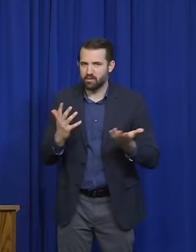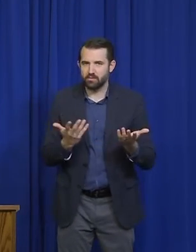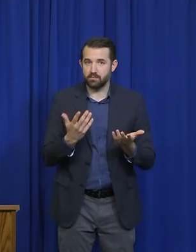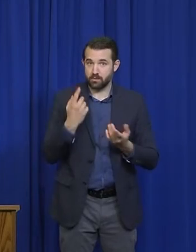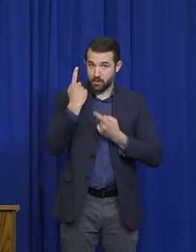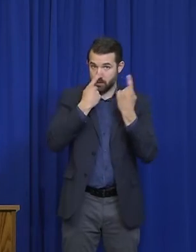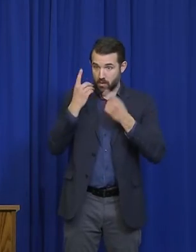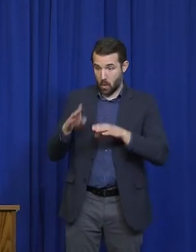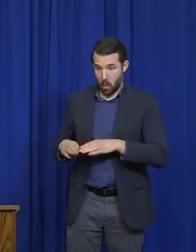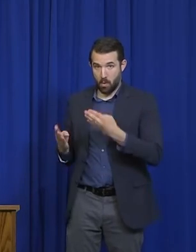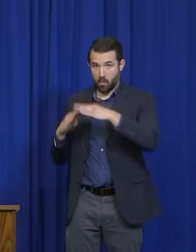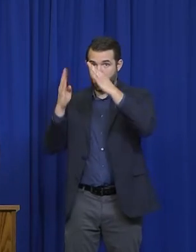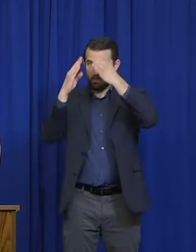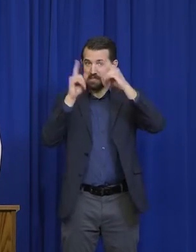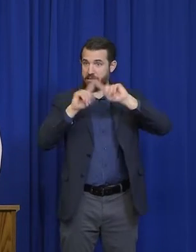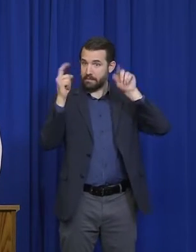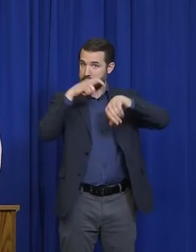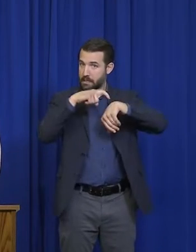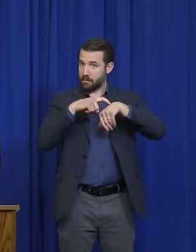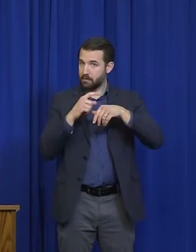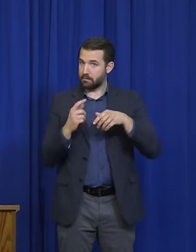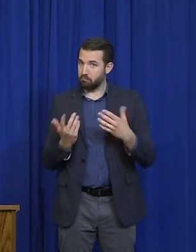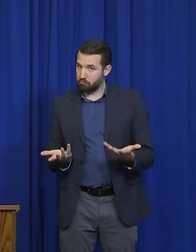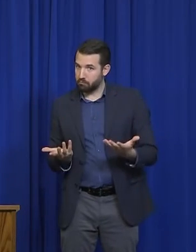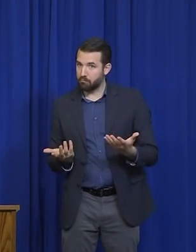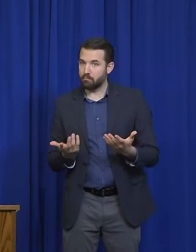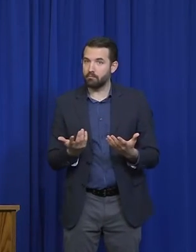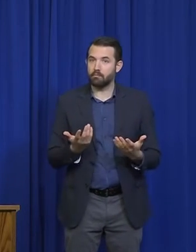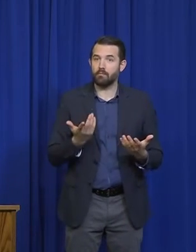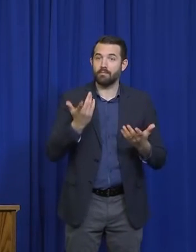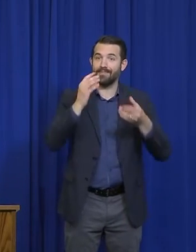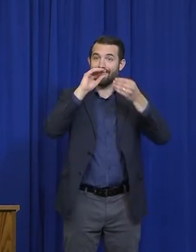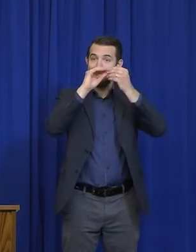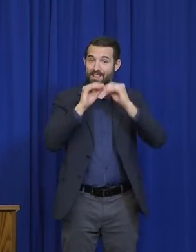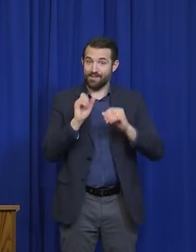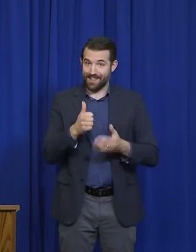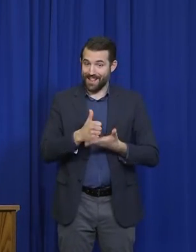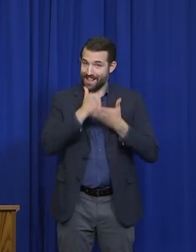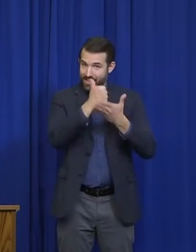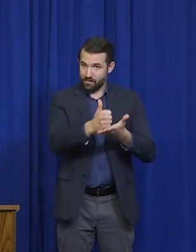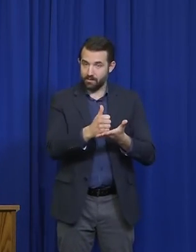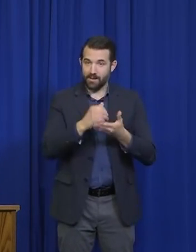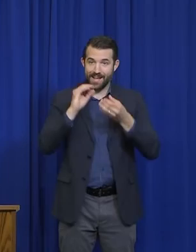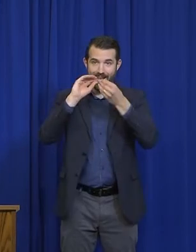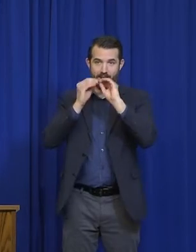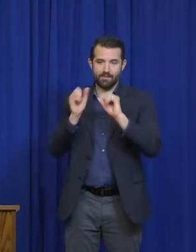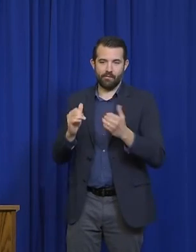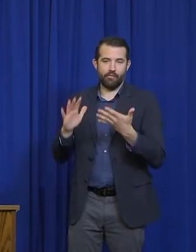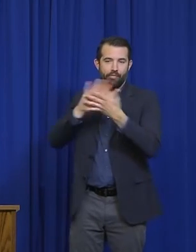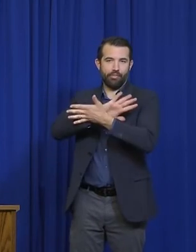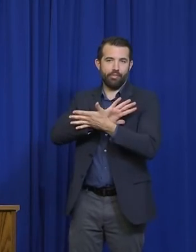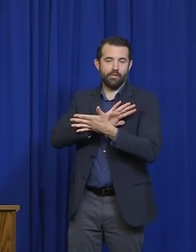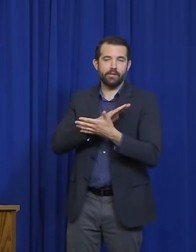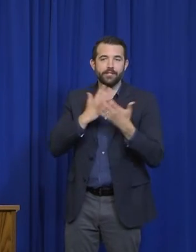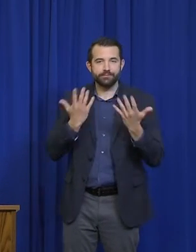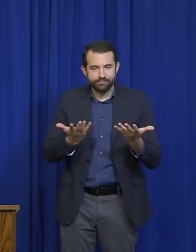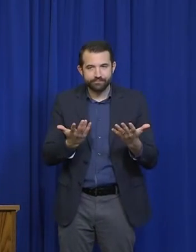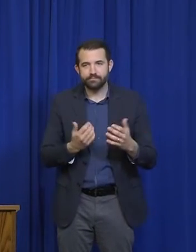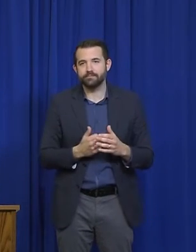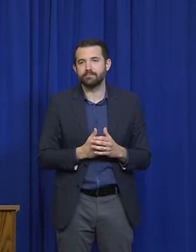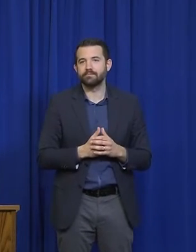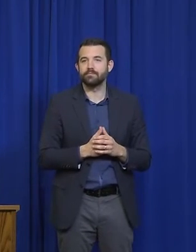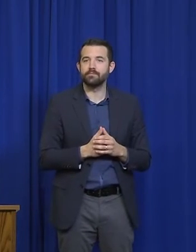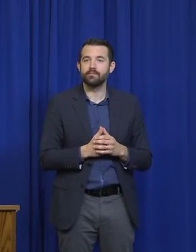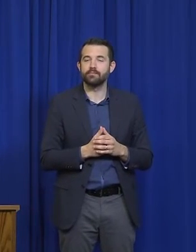data can be useful, but data can be a little deceiving, too. Just because a county you live in or stay, you know,